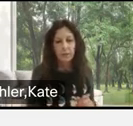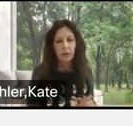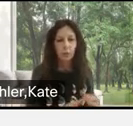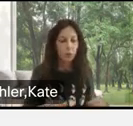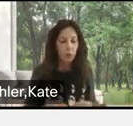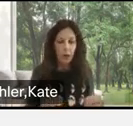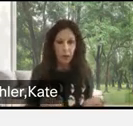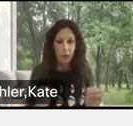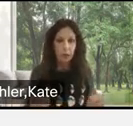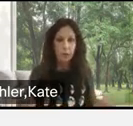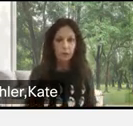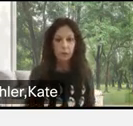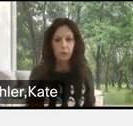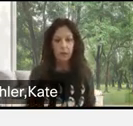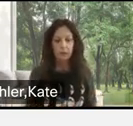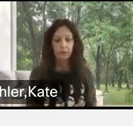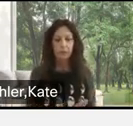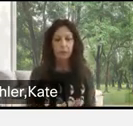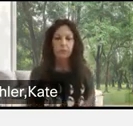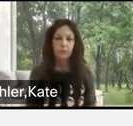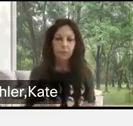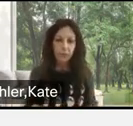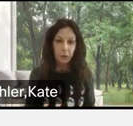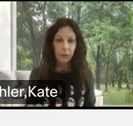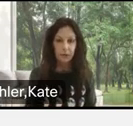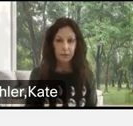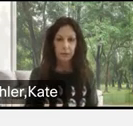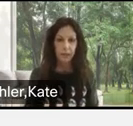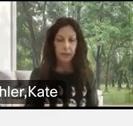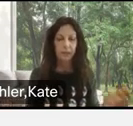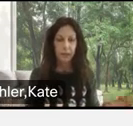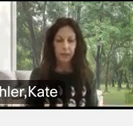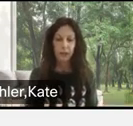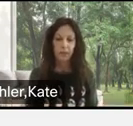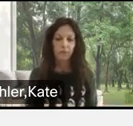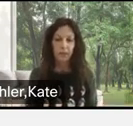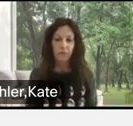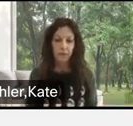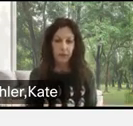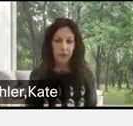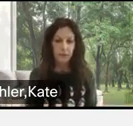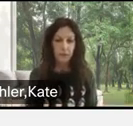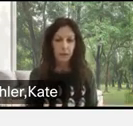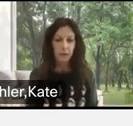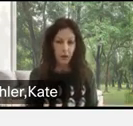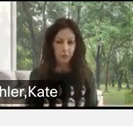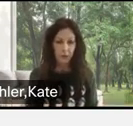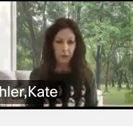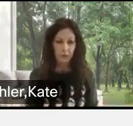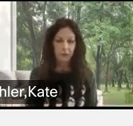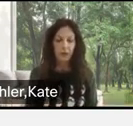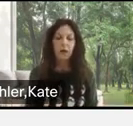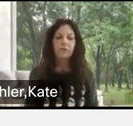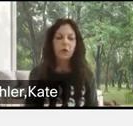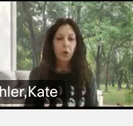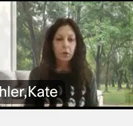that are unobservable, that prevent people from fully participating and engaging in face-to-face offerings.